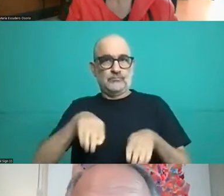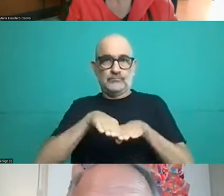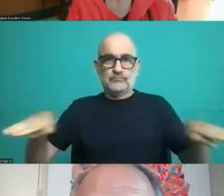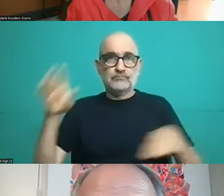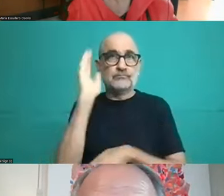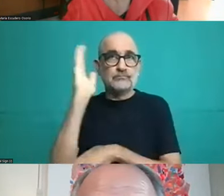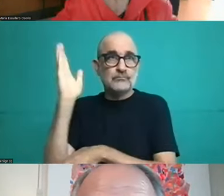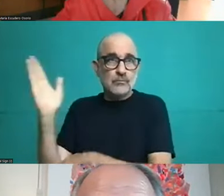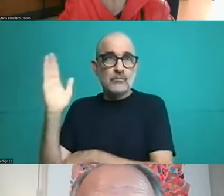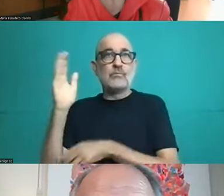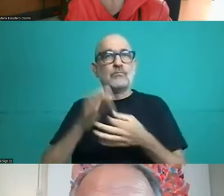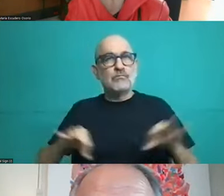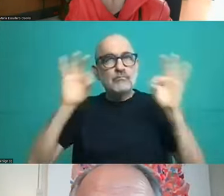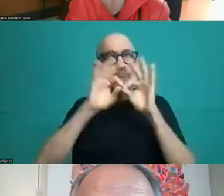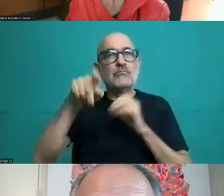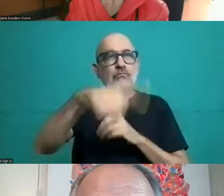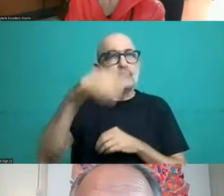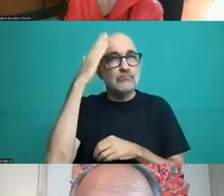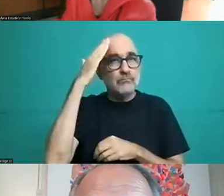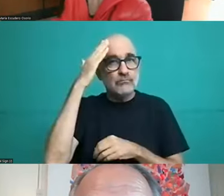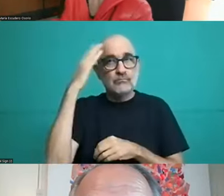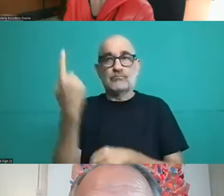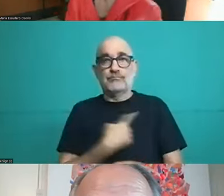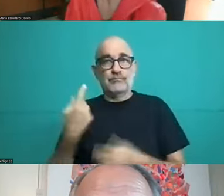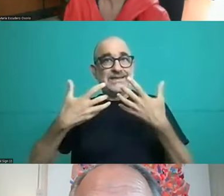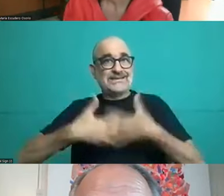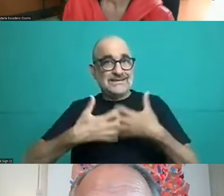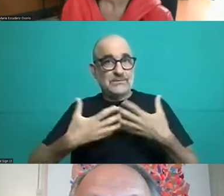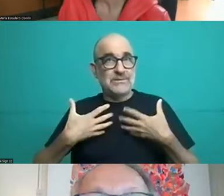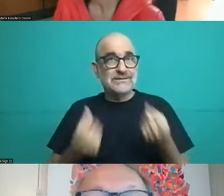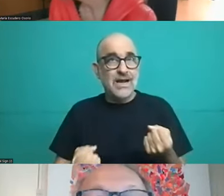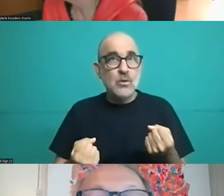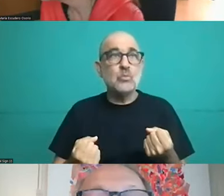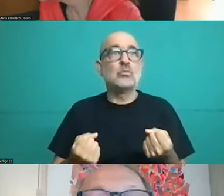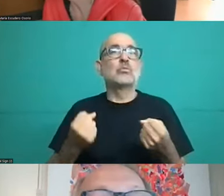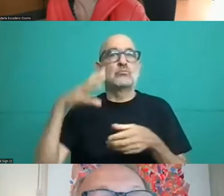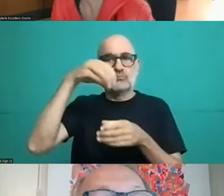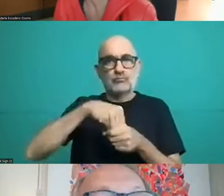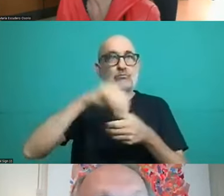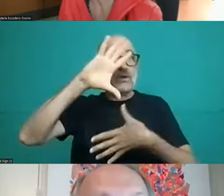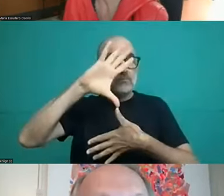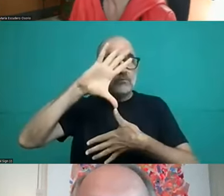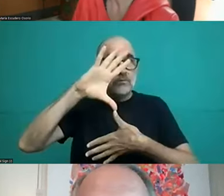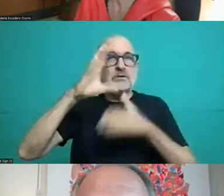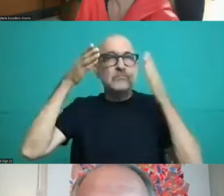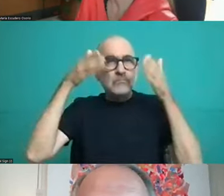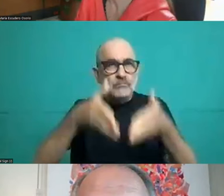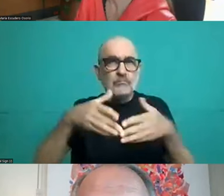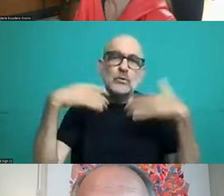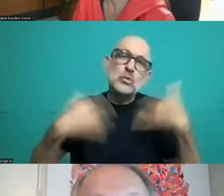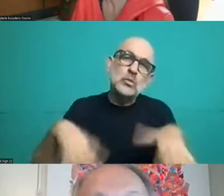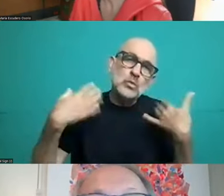important event. As you are aware, our health systems in the Americas are very complex and involve